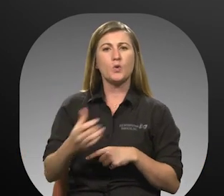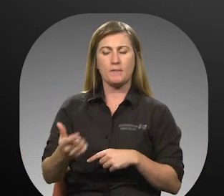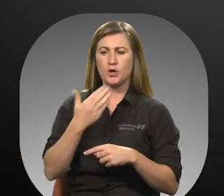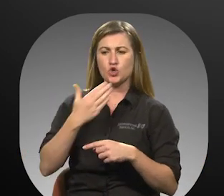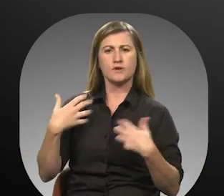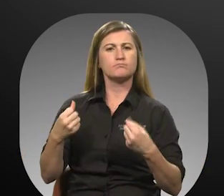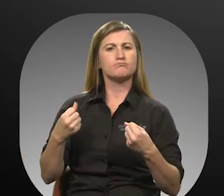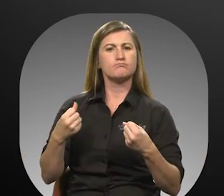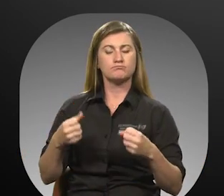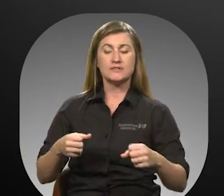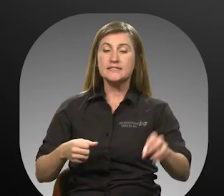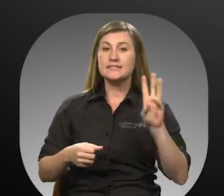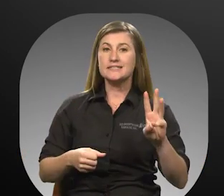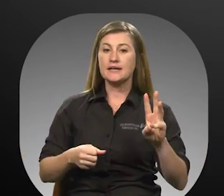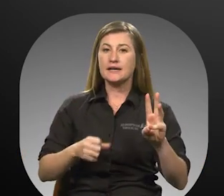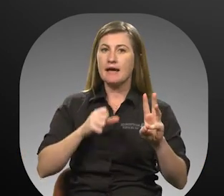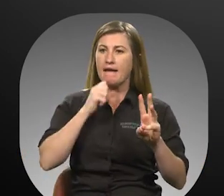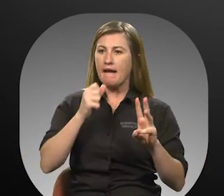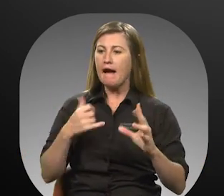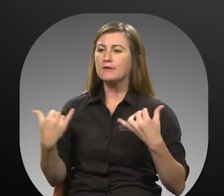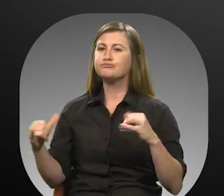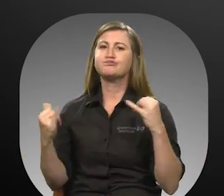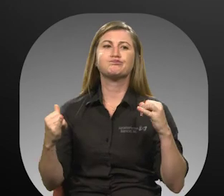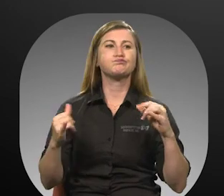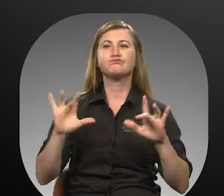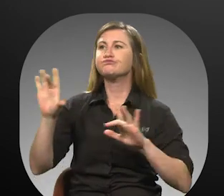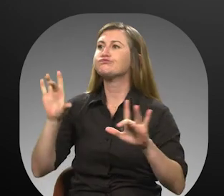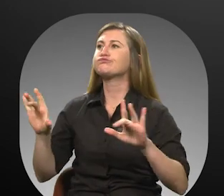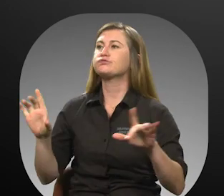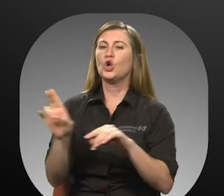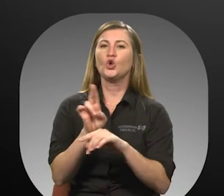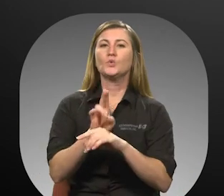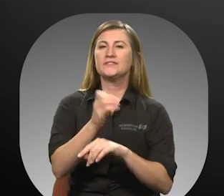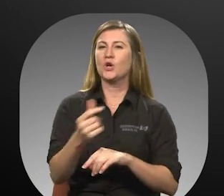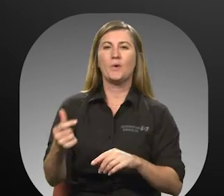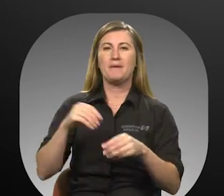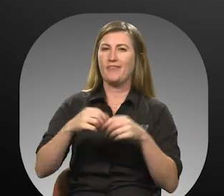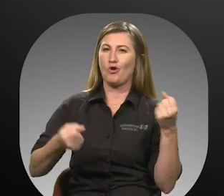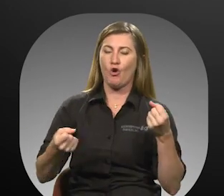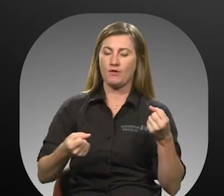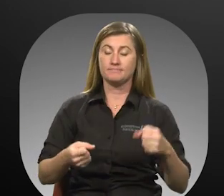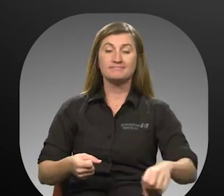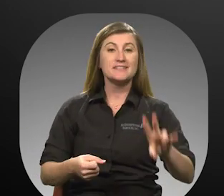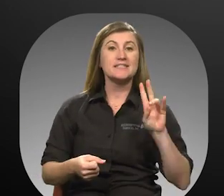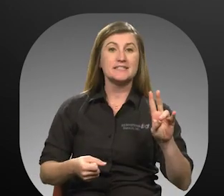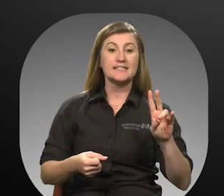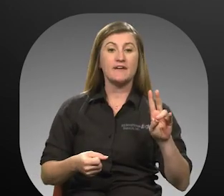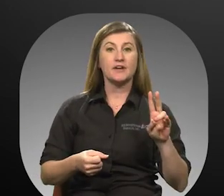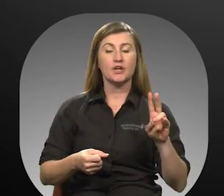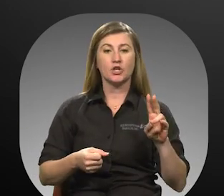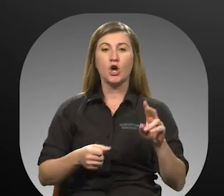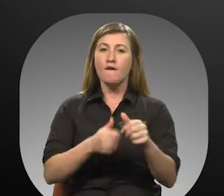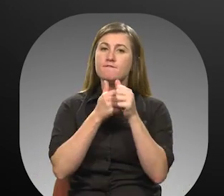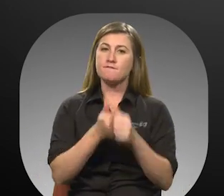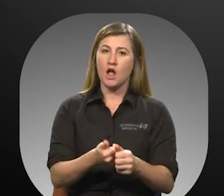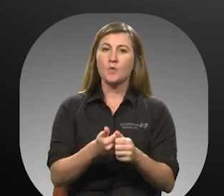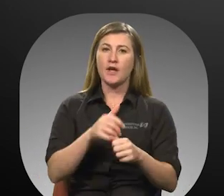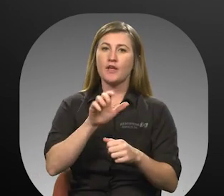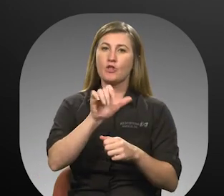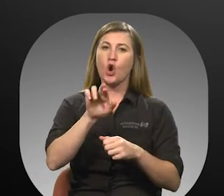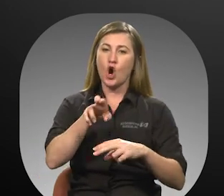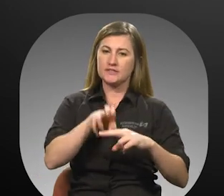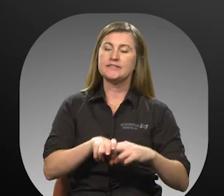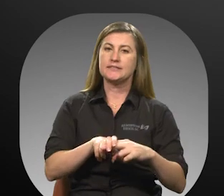6. Not tampering with or operating vehicle equipment 7. Addressing car seat provision with the